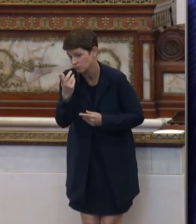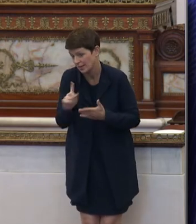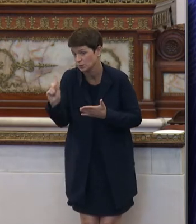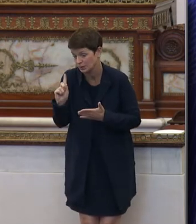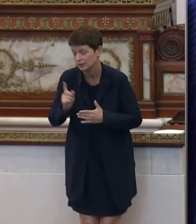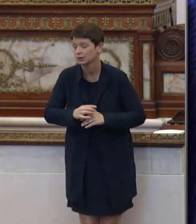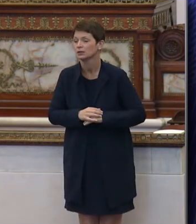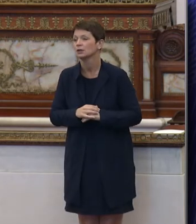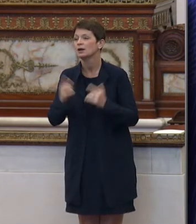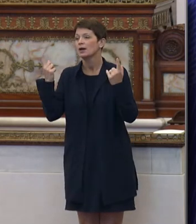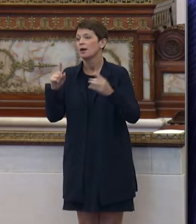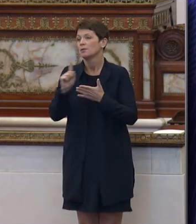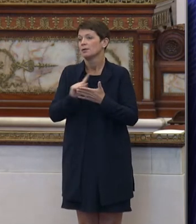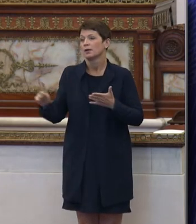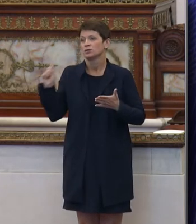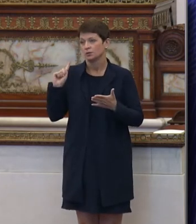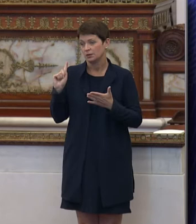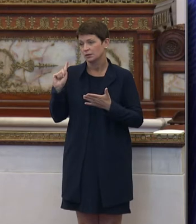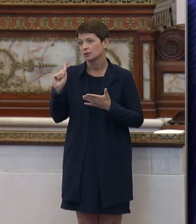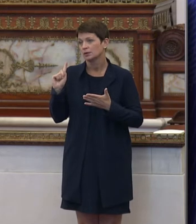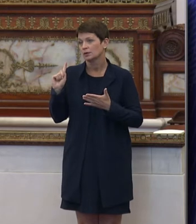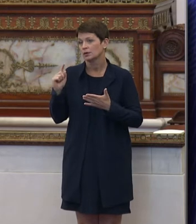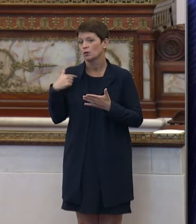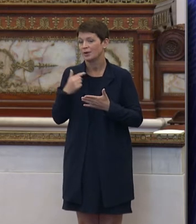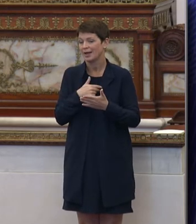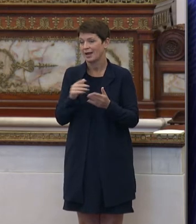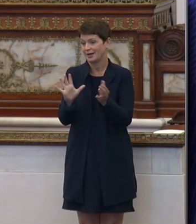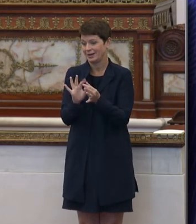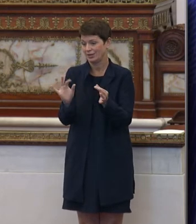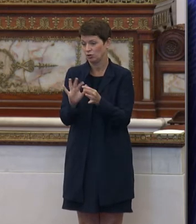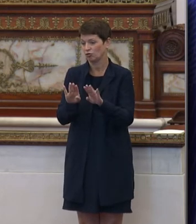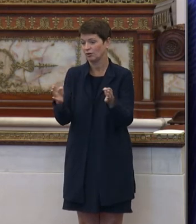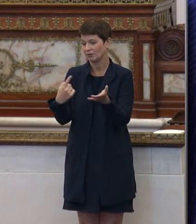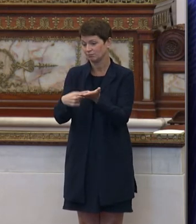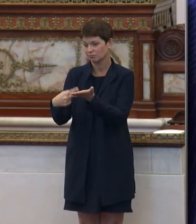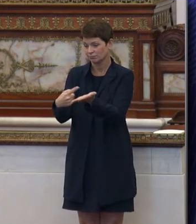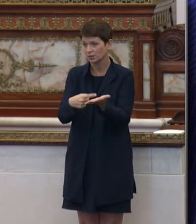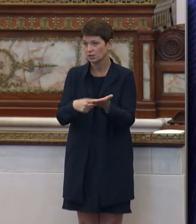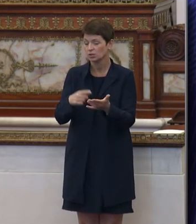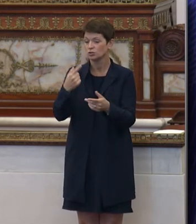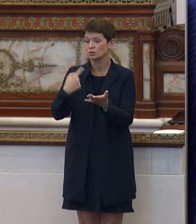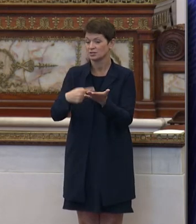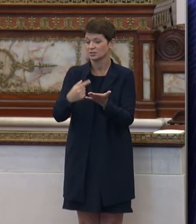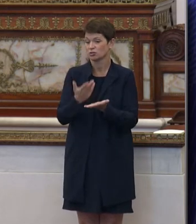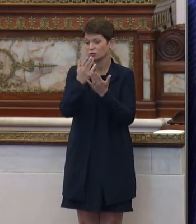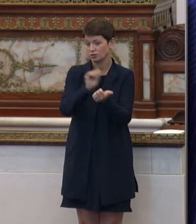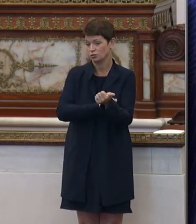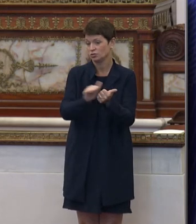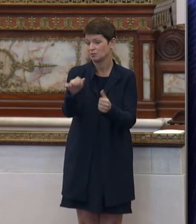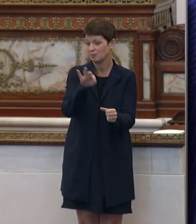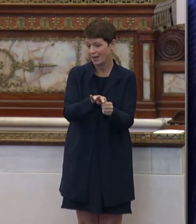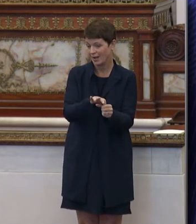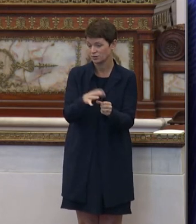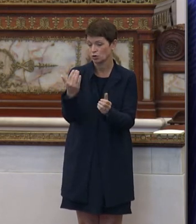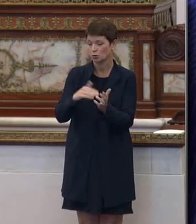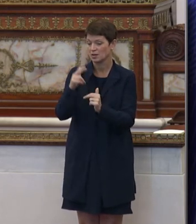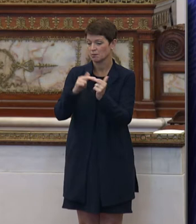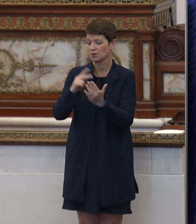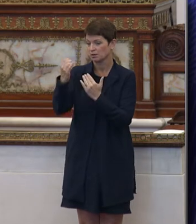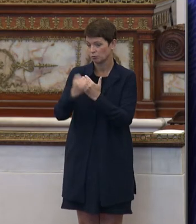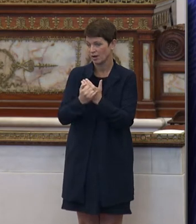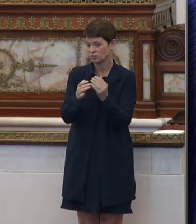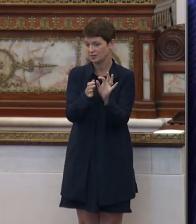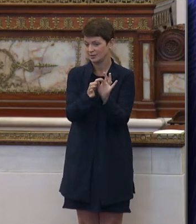last week we had our hearing to discuss the passage of this resolution, the rebuild project